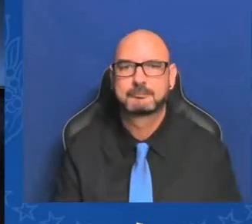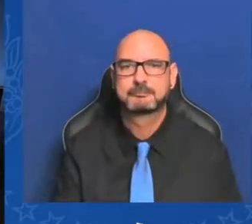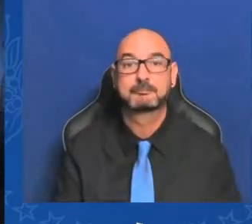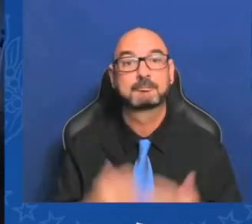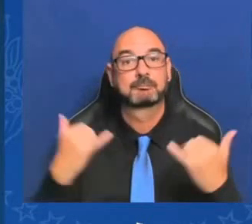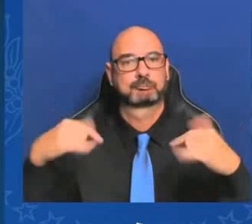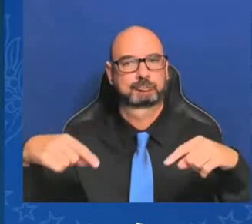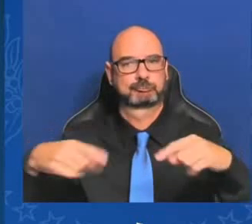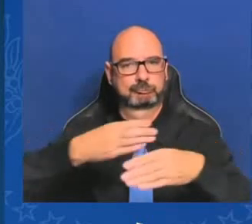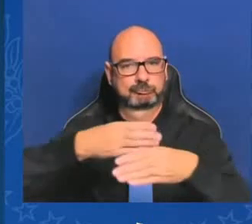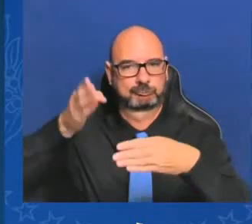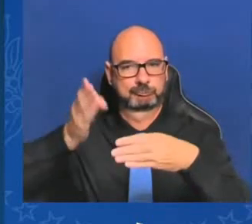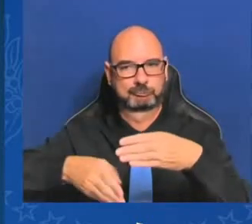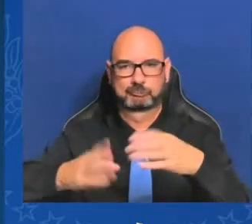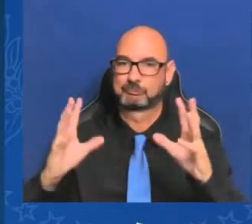this night.